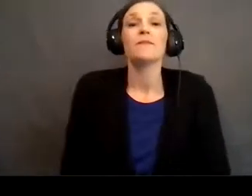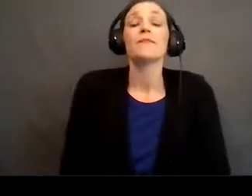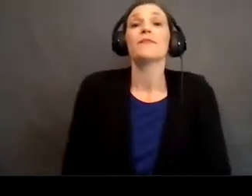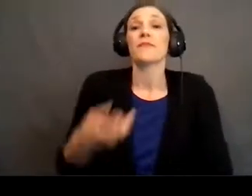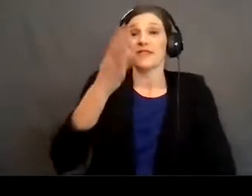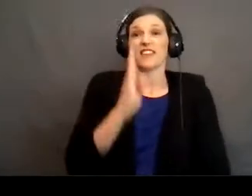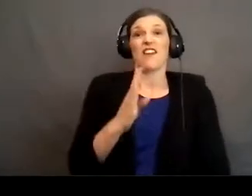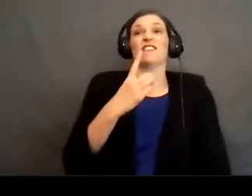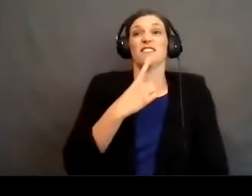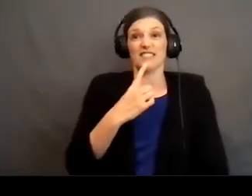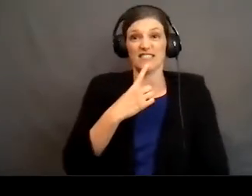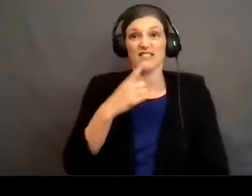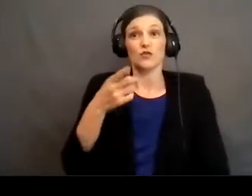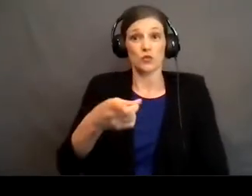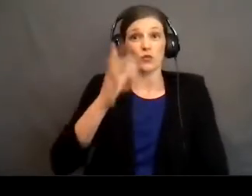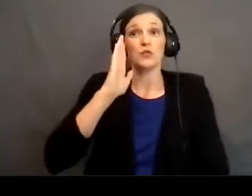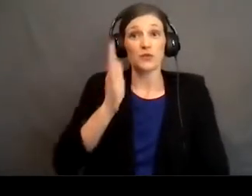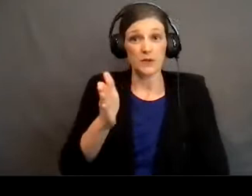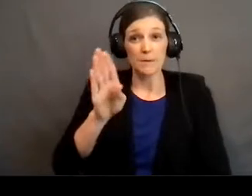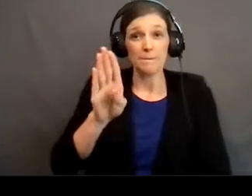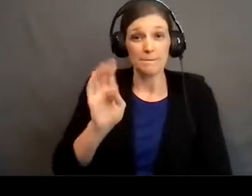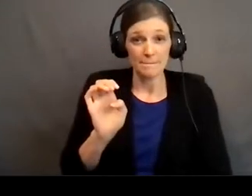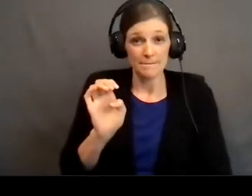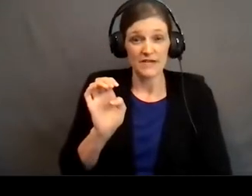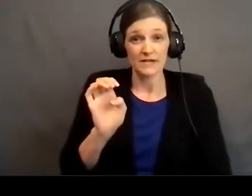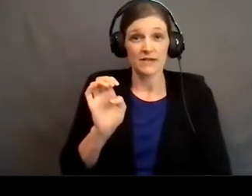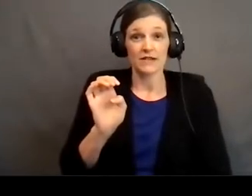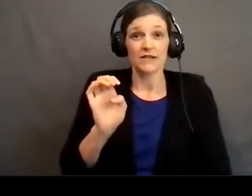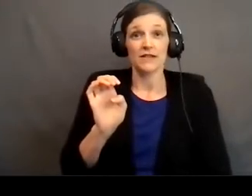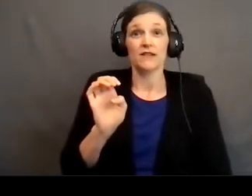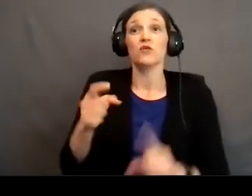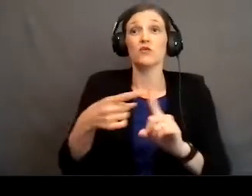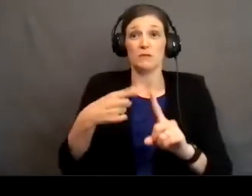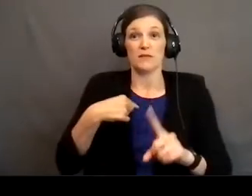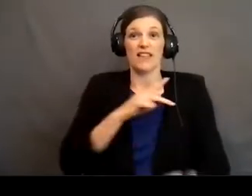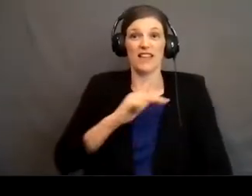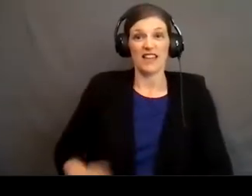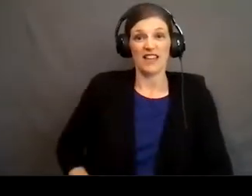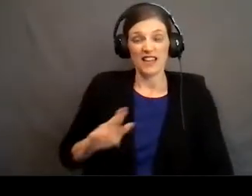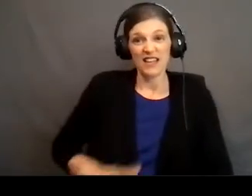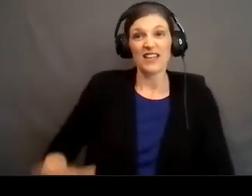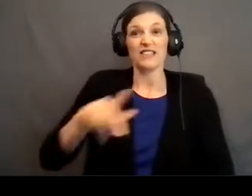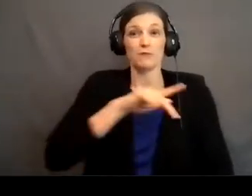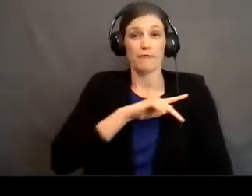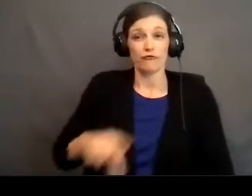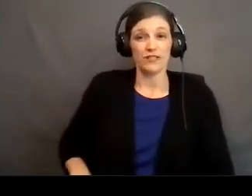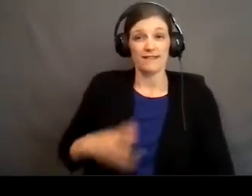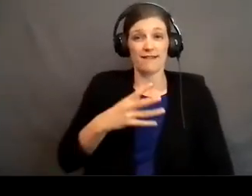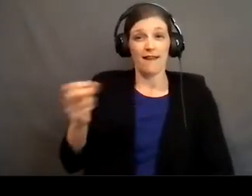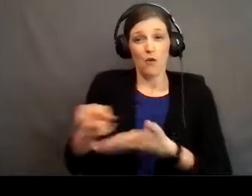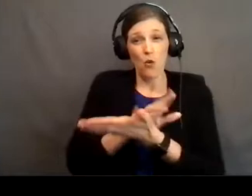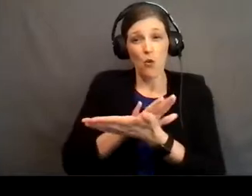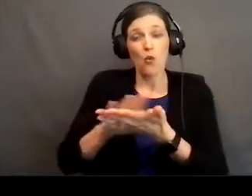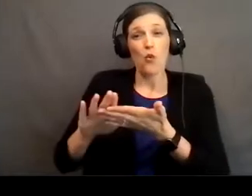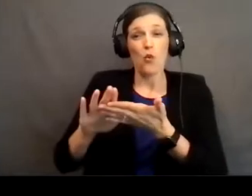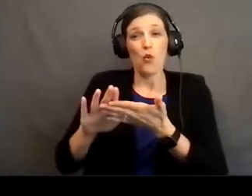actually says that you shall be, to me, a kingdom of priests and a holy nation among